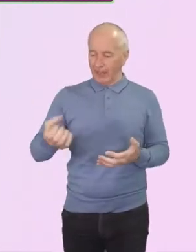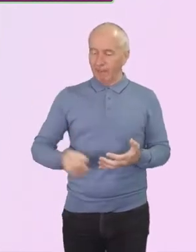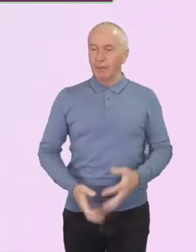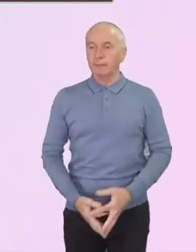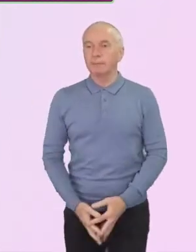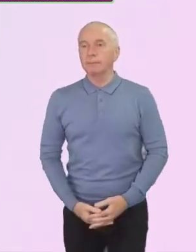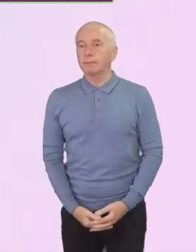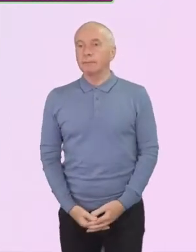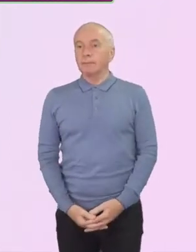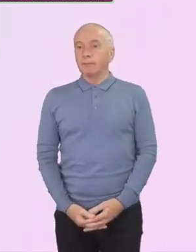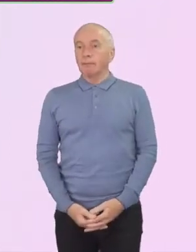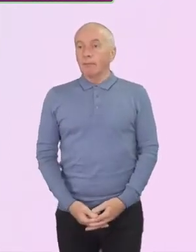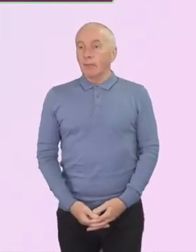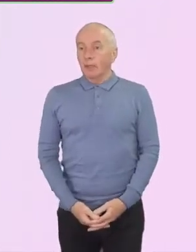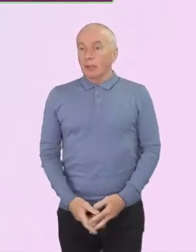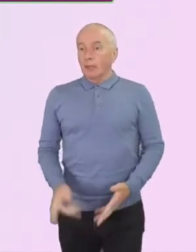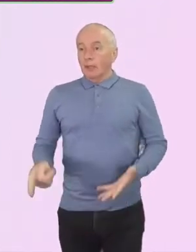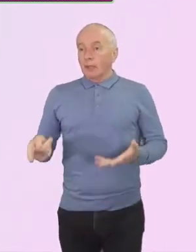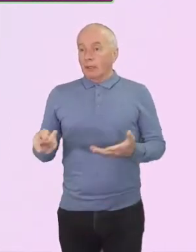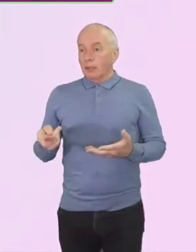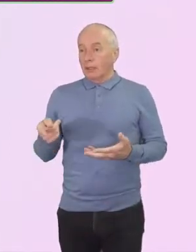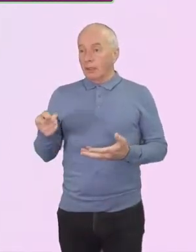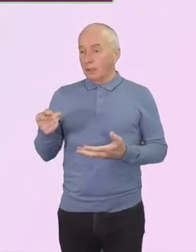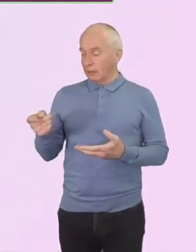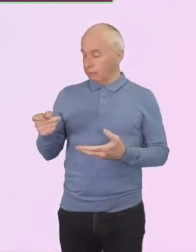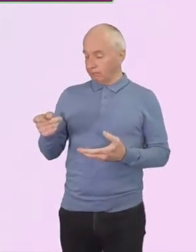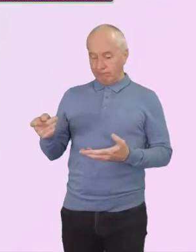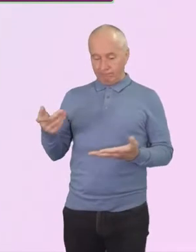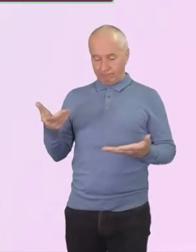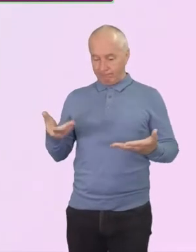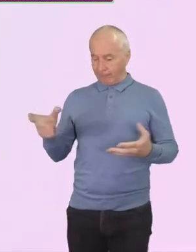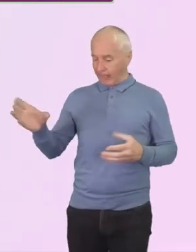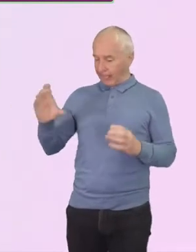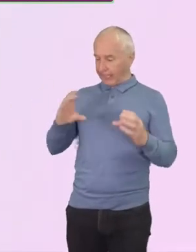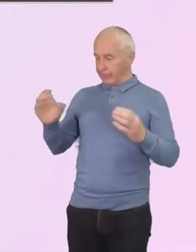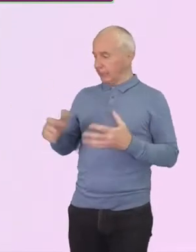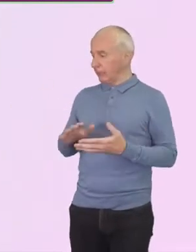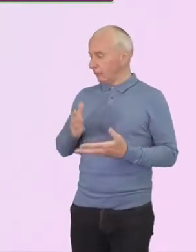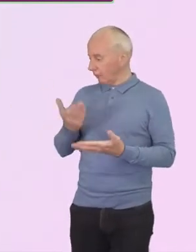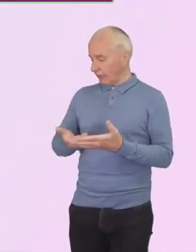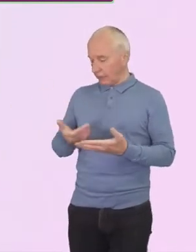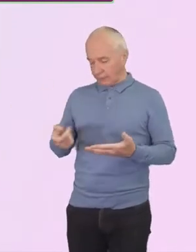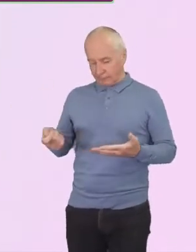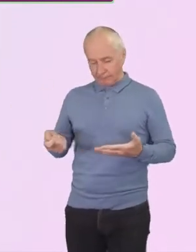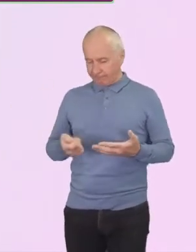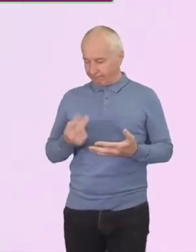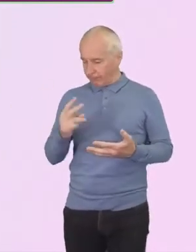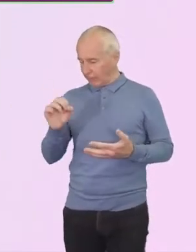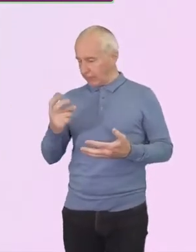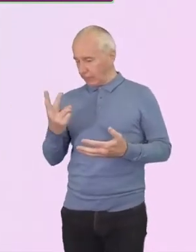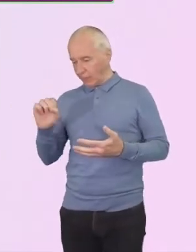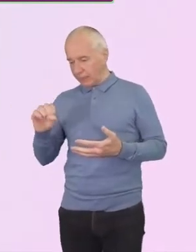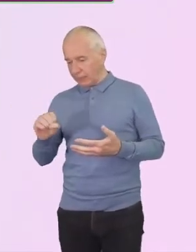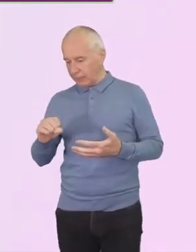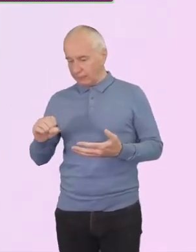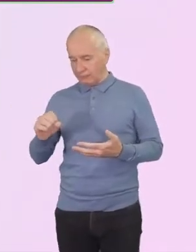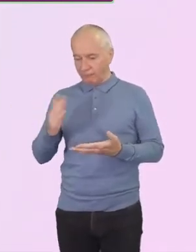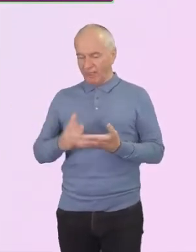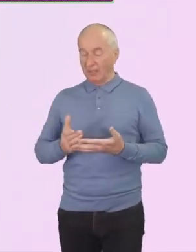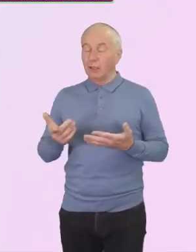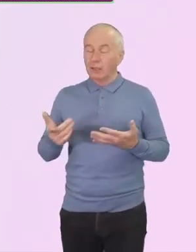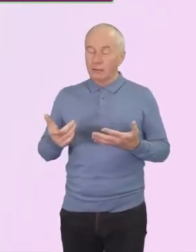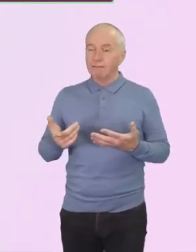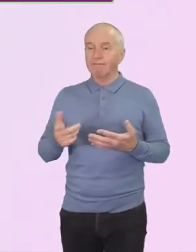Legacies are very unpredictable and hit a low in 2020. In part, this